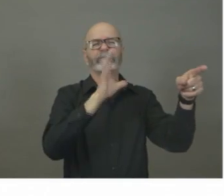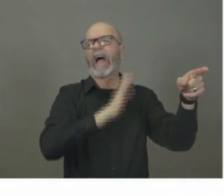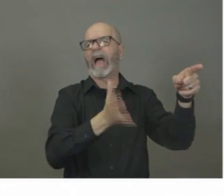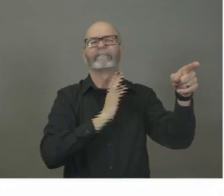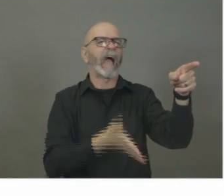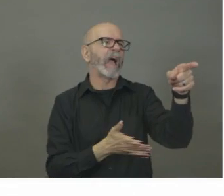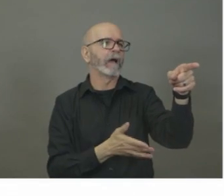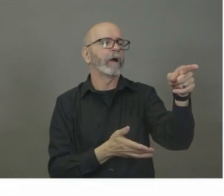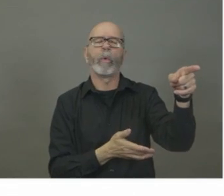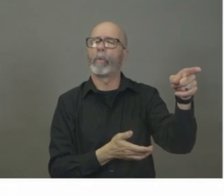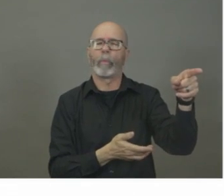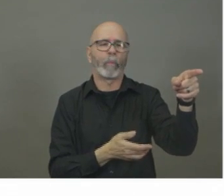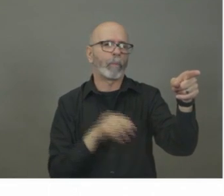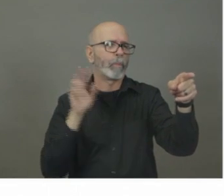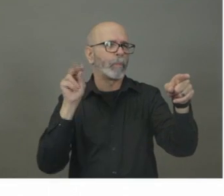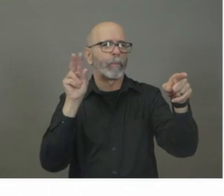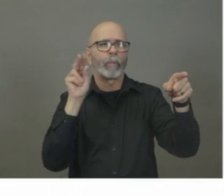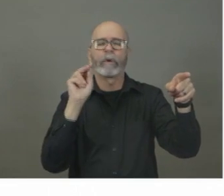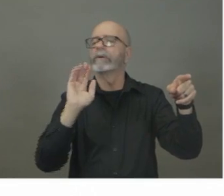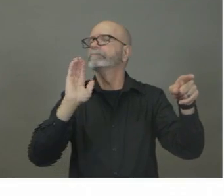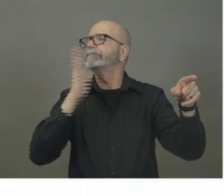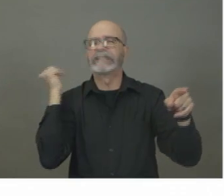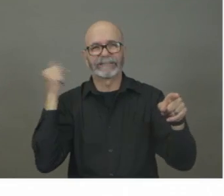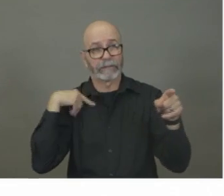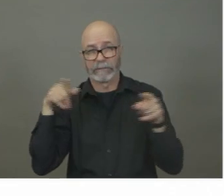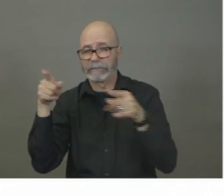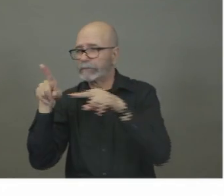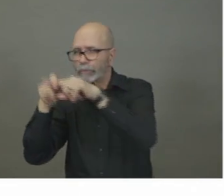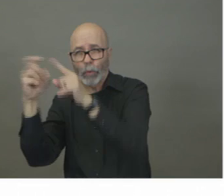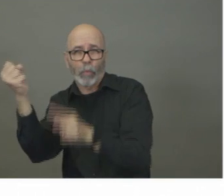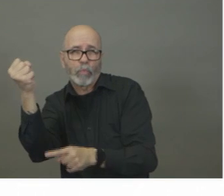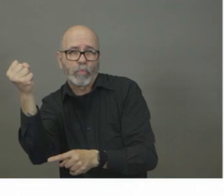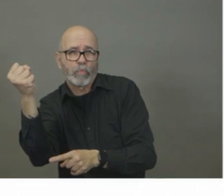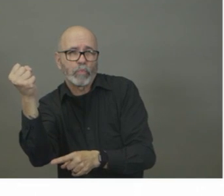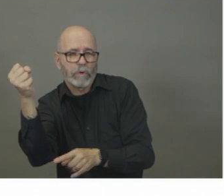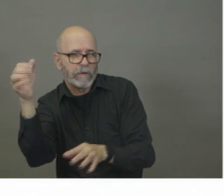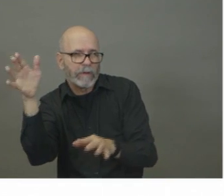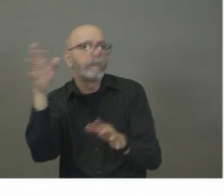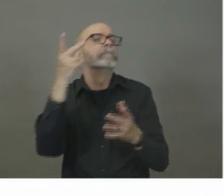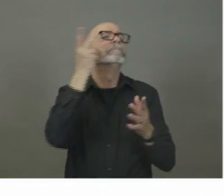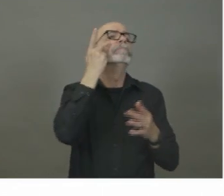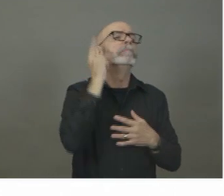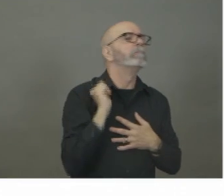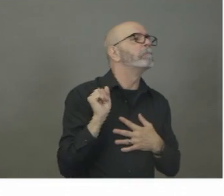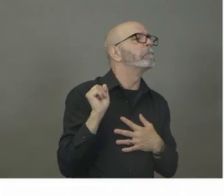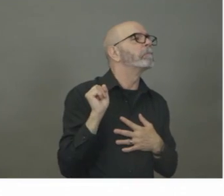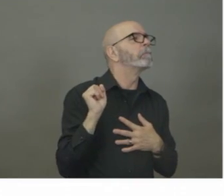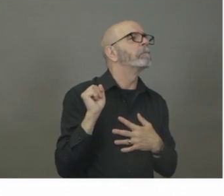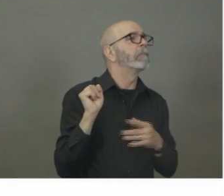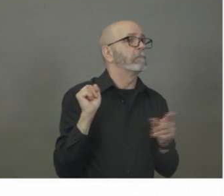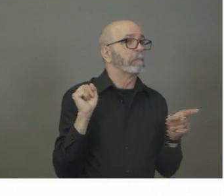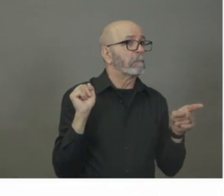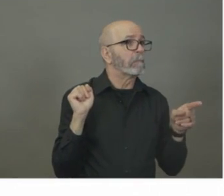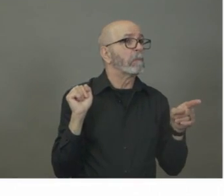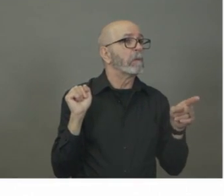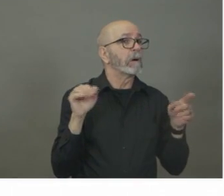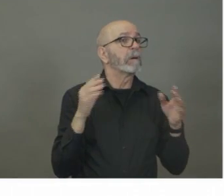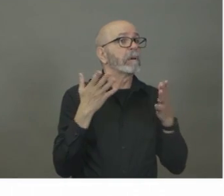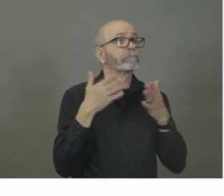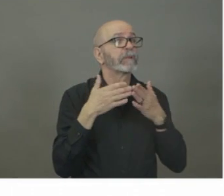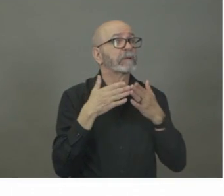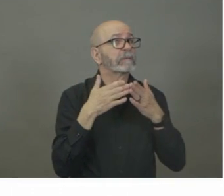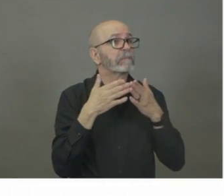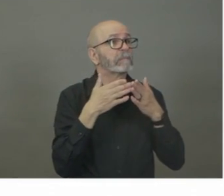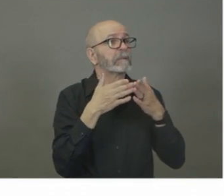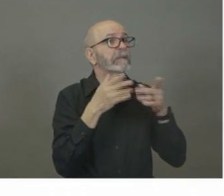government was to delay cruise ship season until we get a sense of what this looks like as it starts. And we're hoping to hear back from them today. We've been in constant